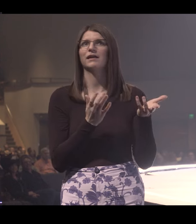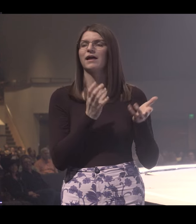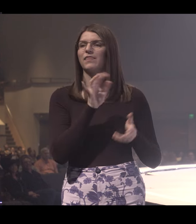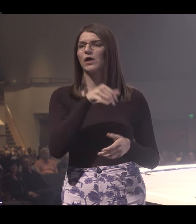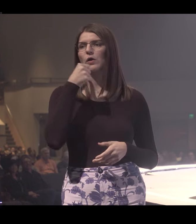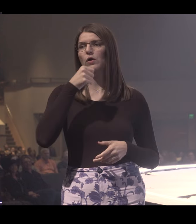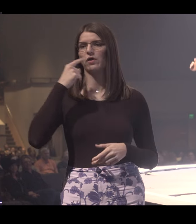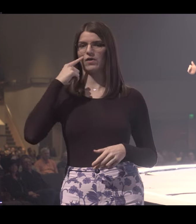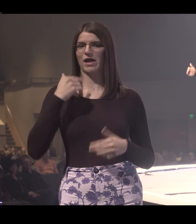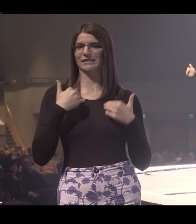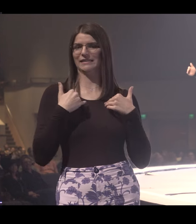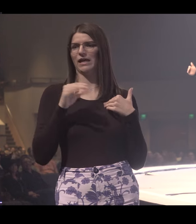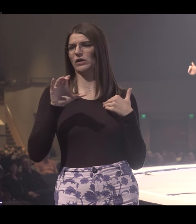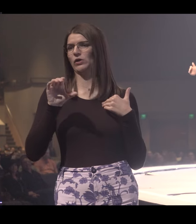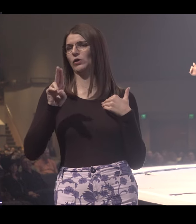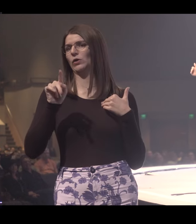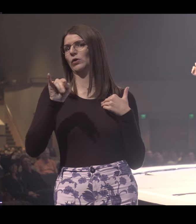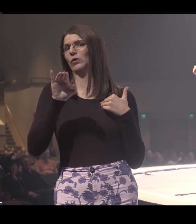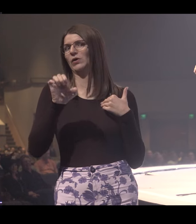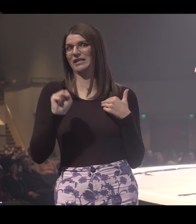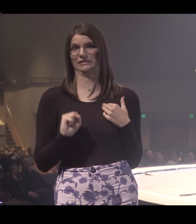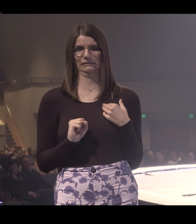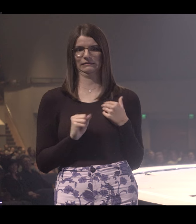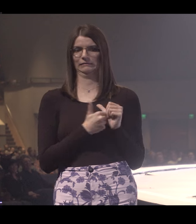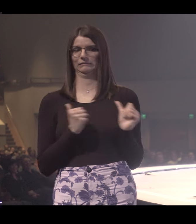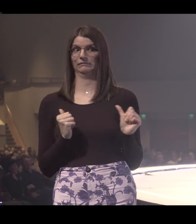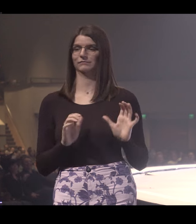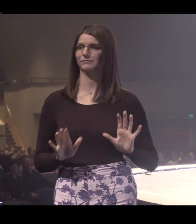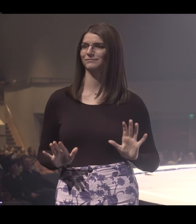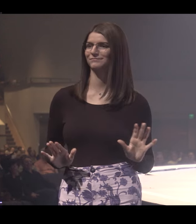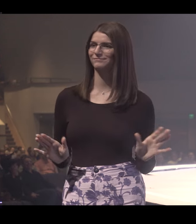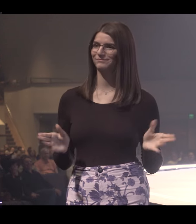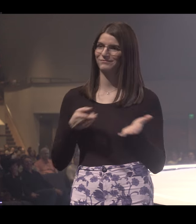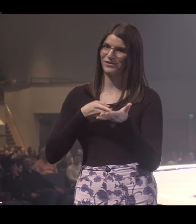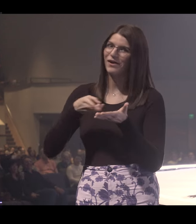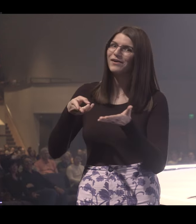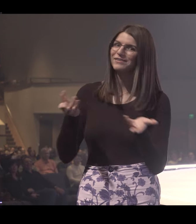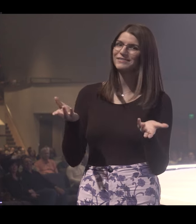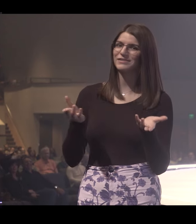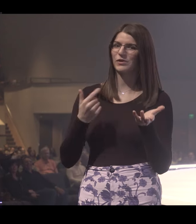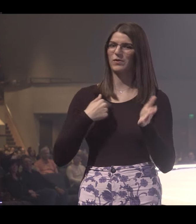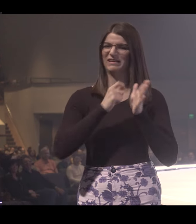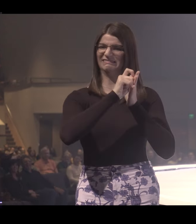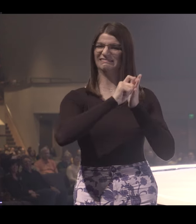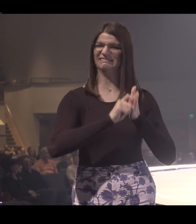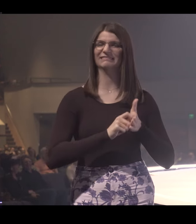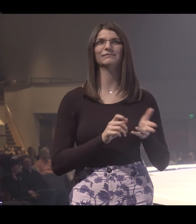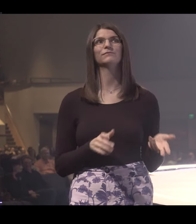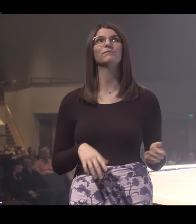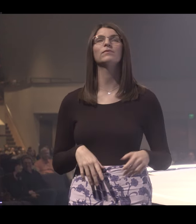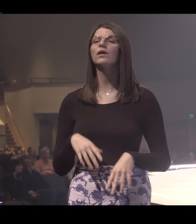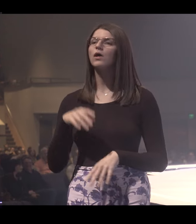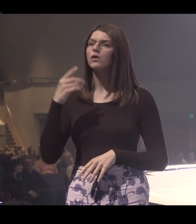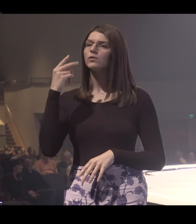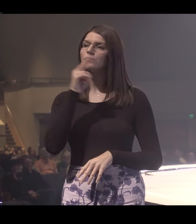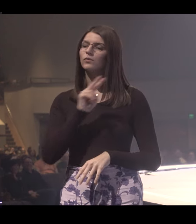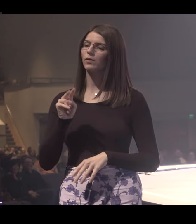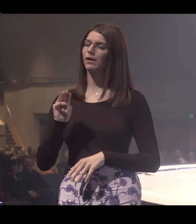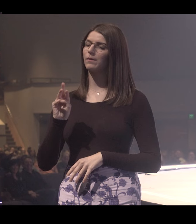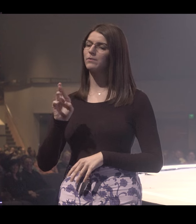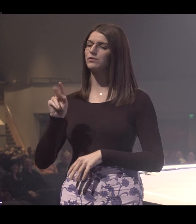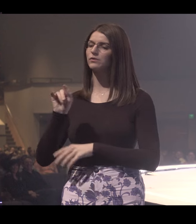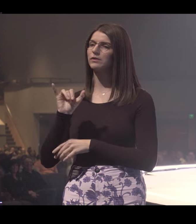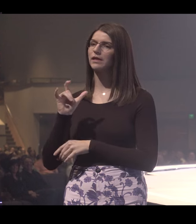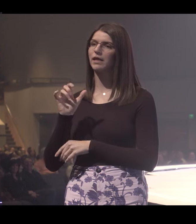out, that was the girl we thought had cooties, okay? So just being honest, we scratched her face out. Now look at Mr. Taylor